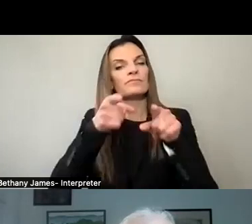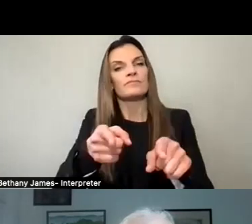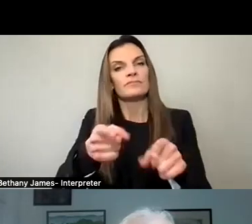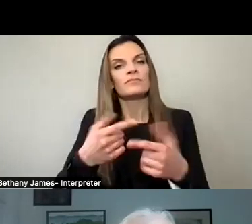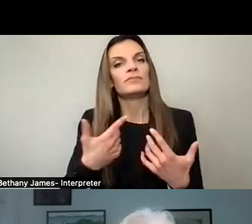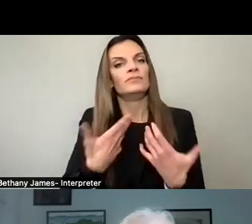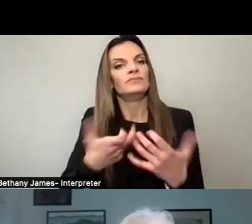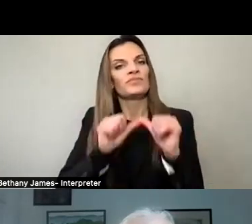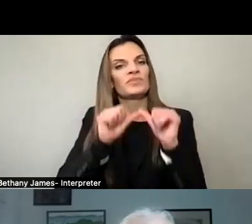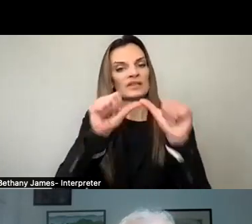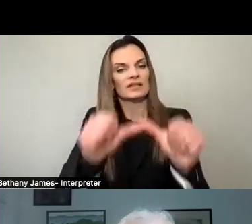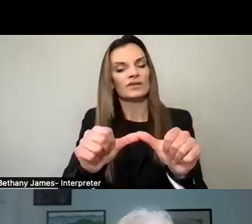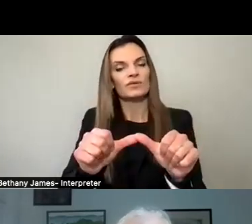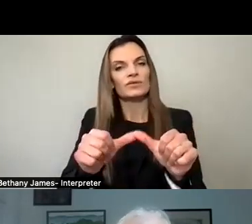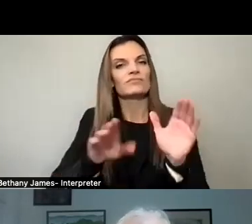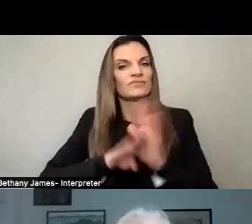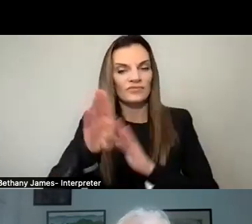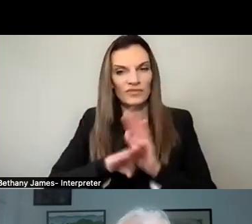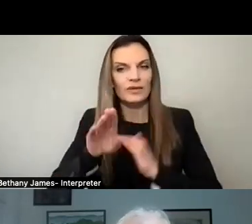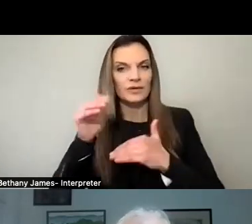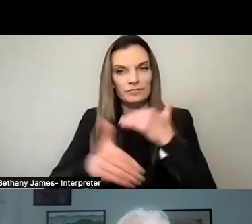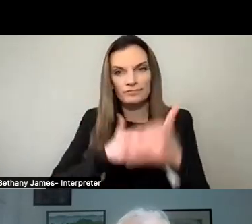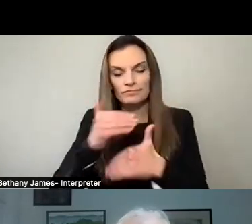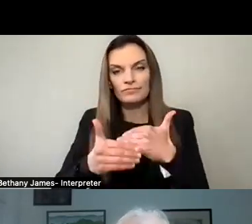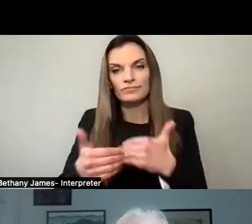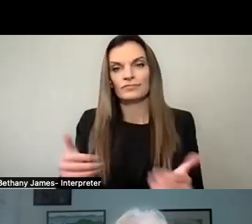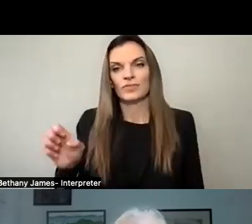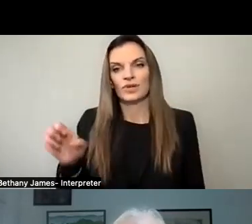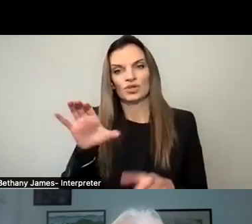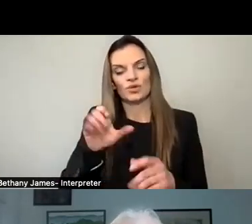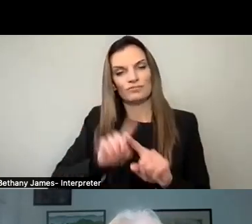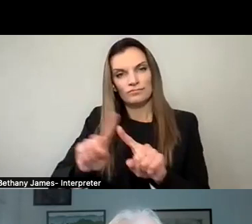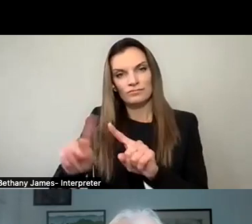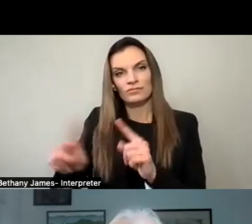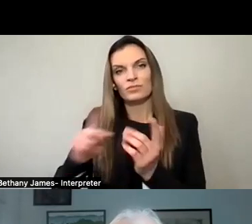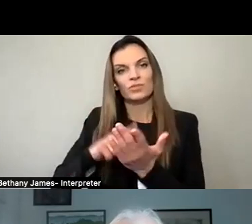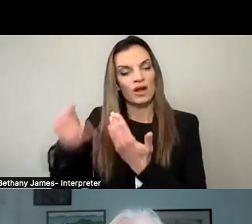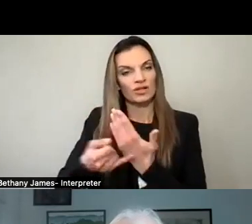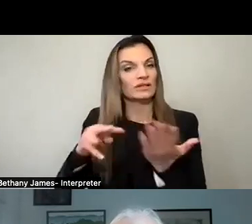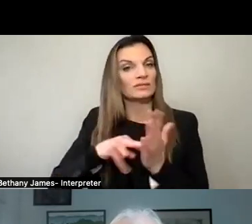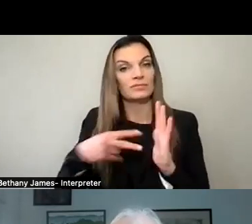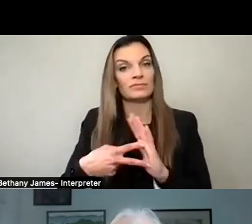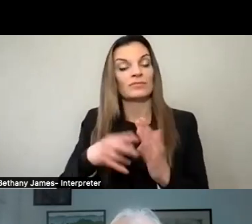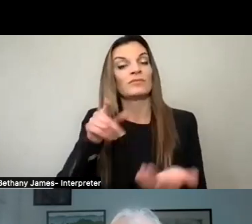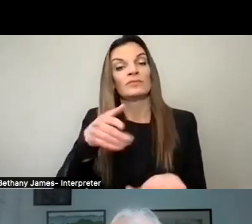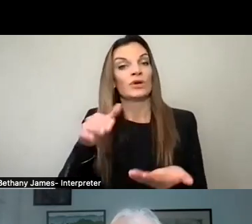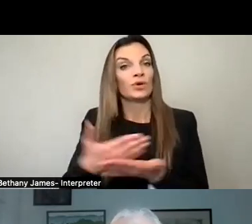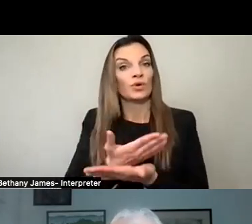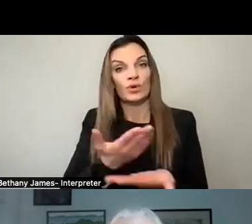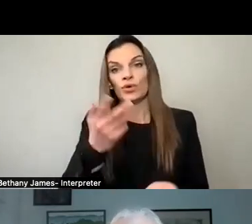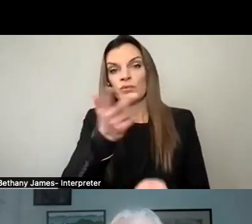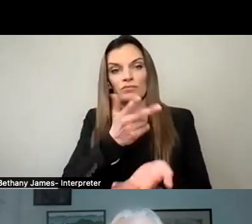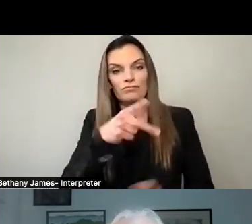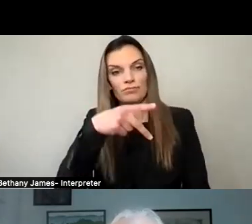to get the development underway so that we can do our other projects. That includes new parklands, new